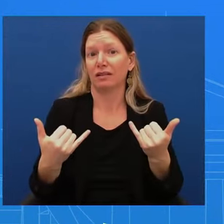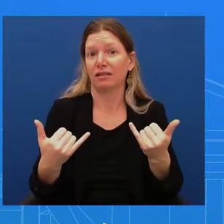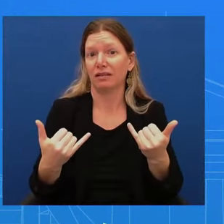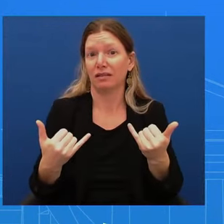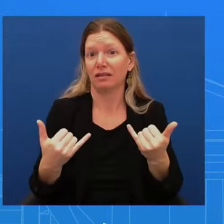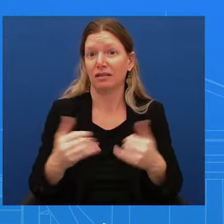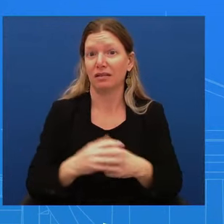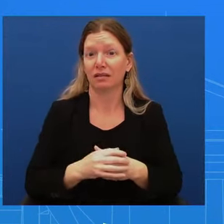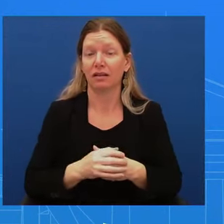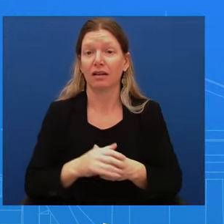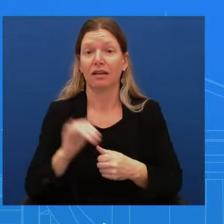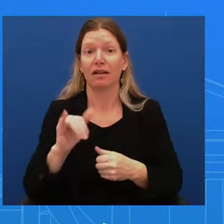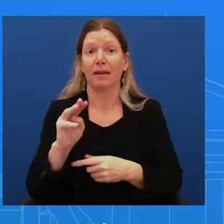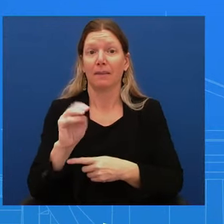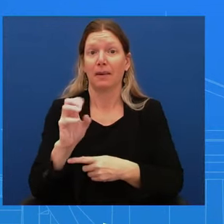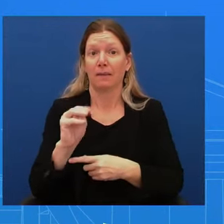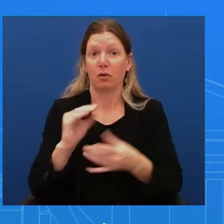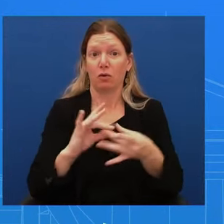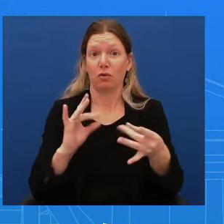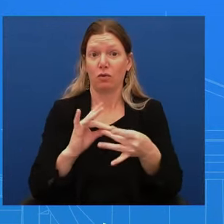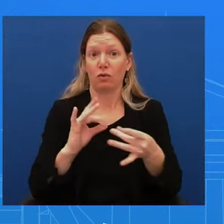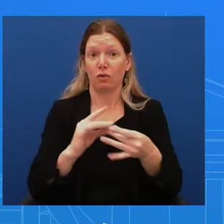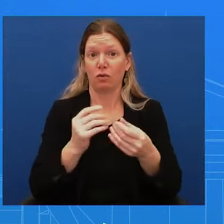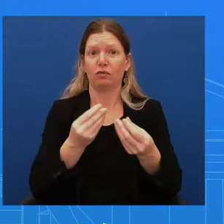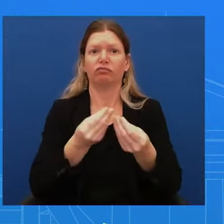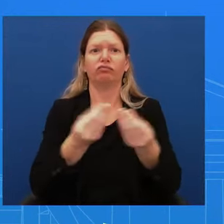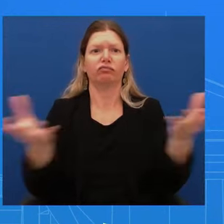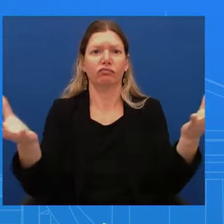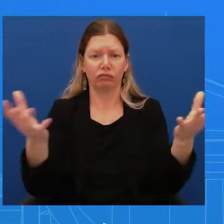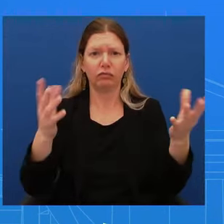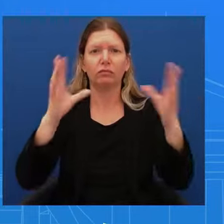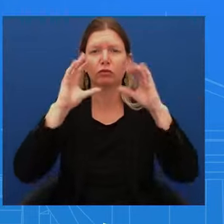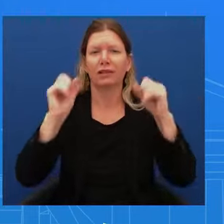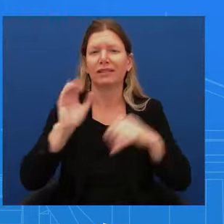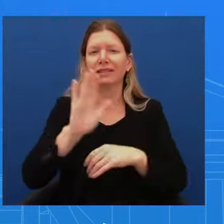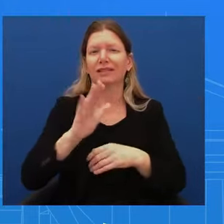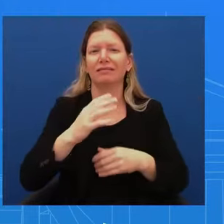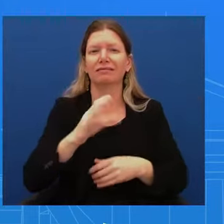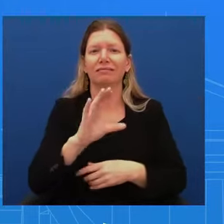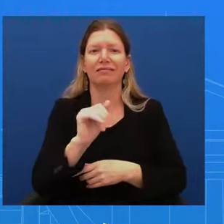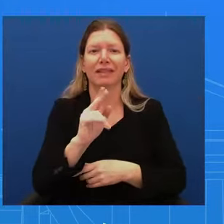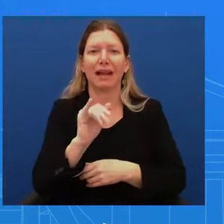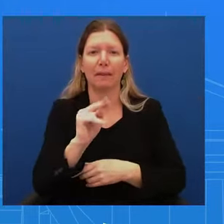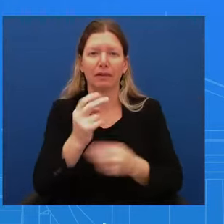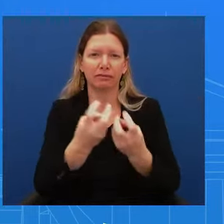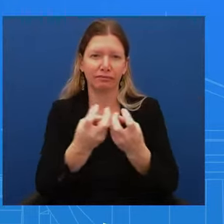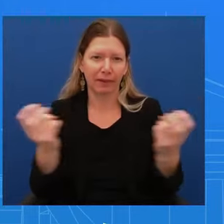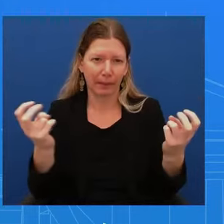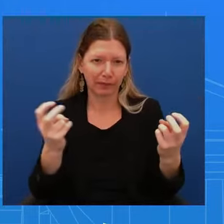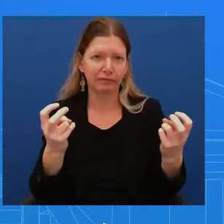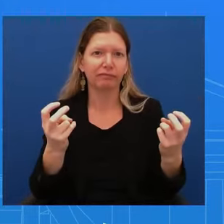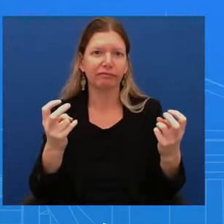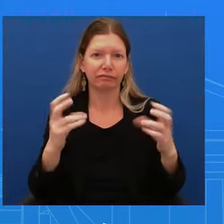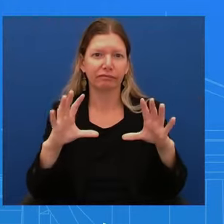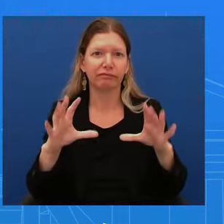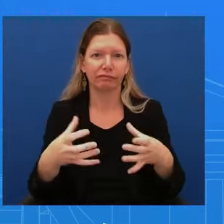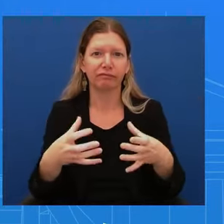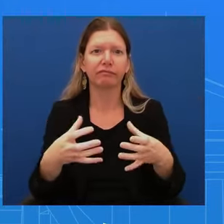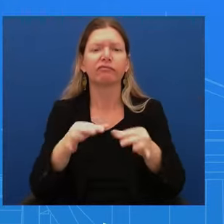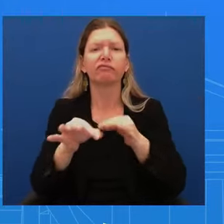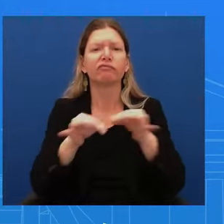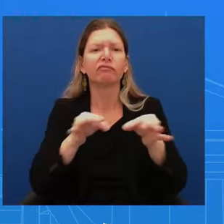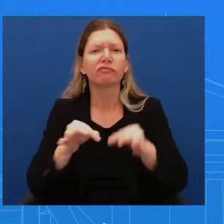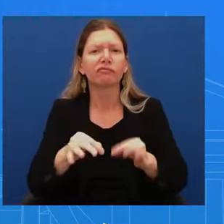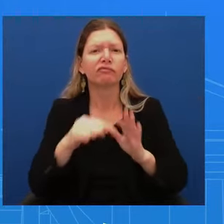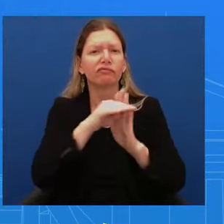president's cabinet cabinet on protocols for a delegation of authority. And so the memo does two things. I just want to lay that out for all of you. First, it